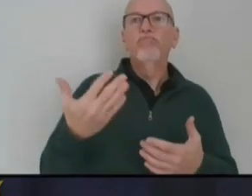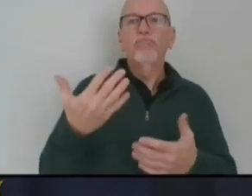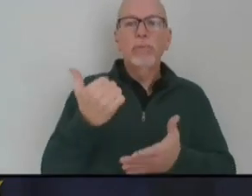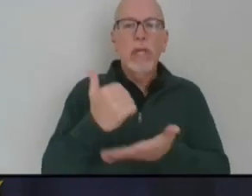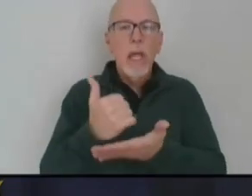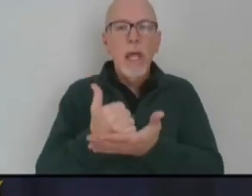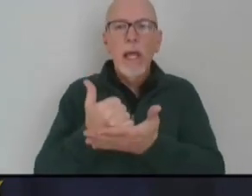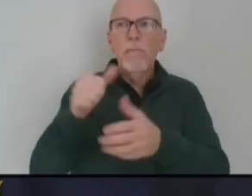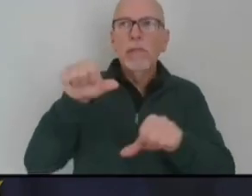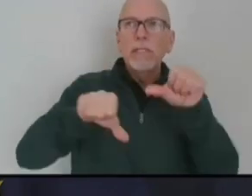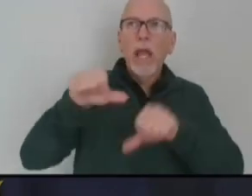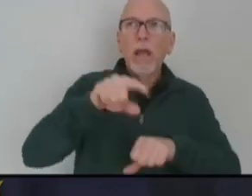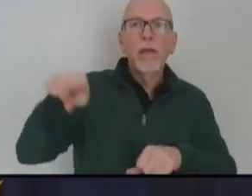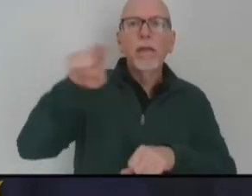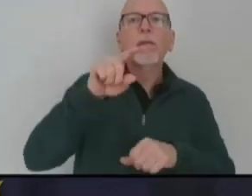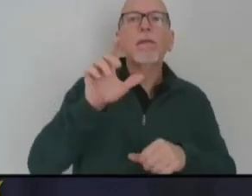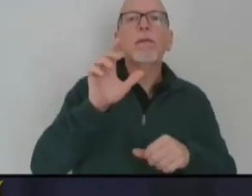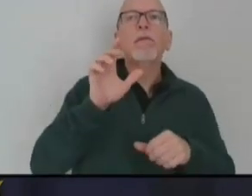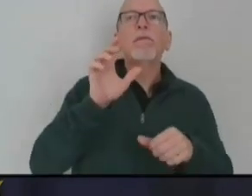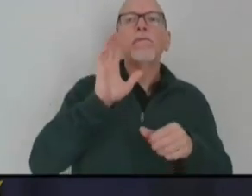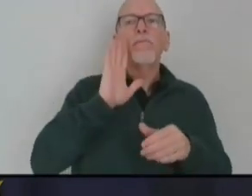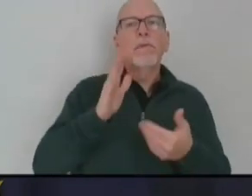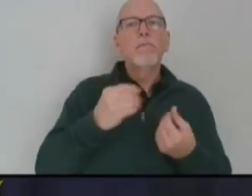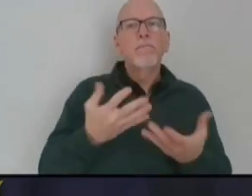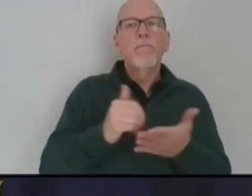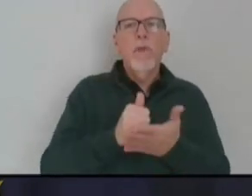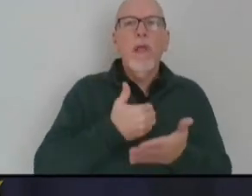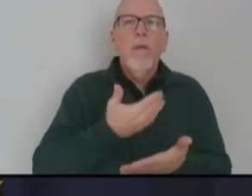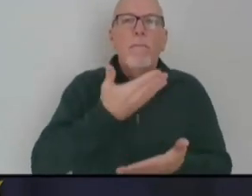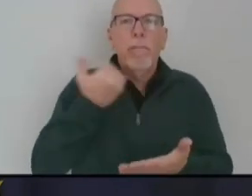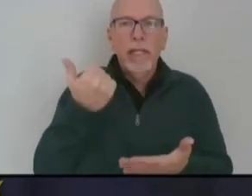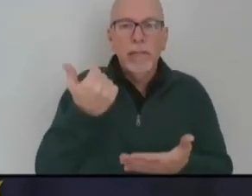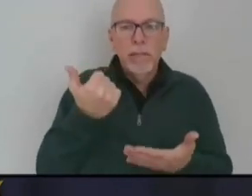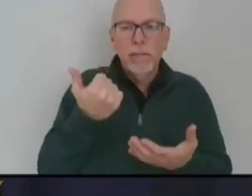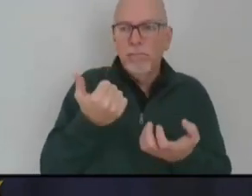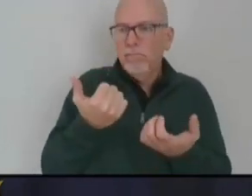scientists will provide us with our best tool yet to end this pandemic.